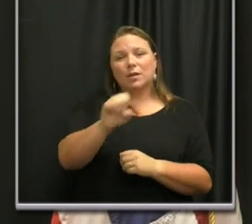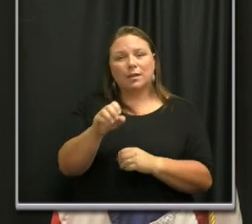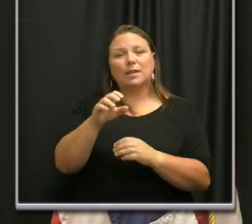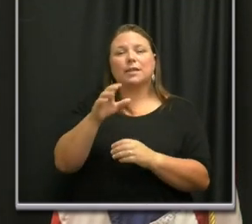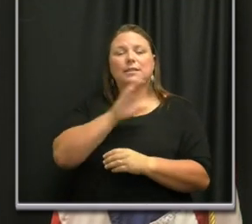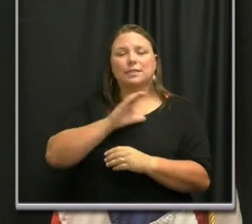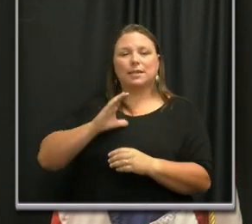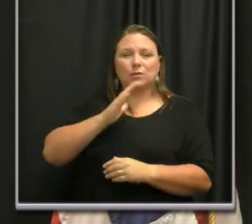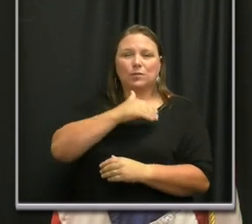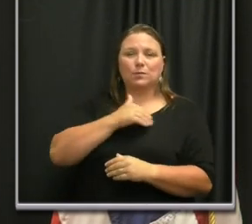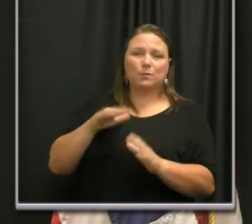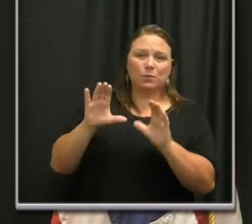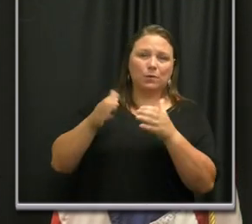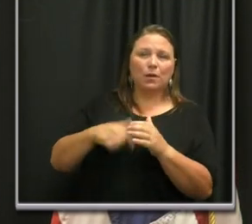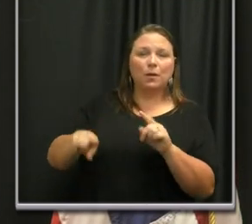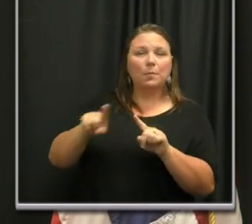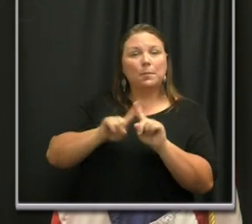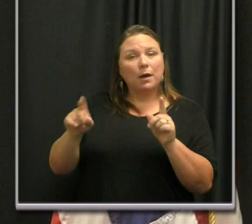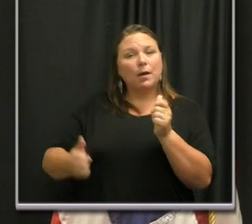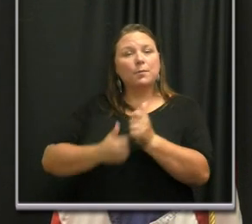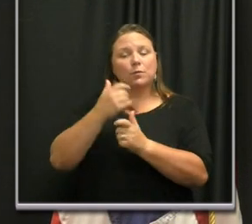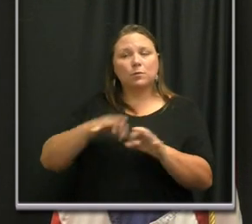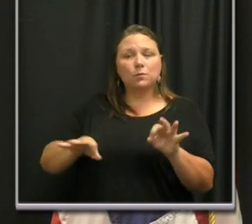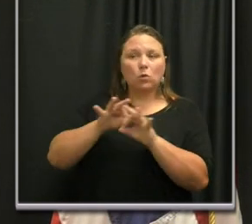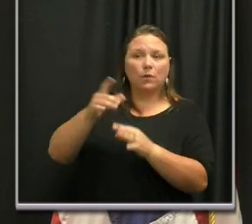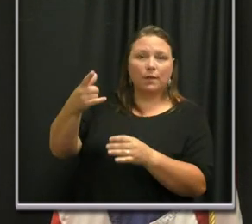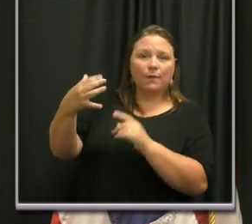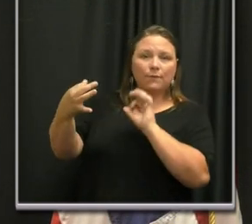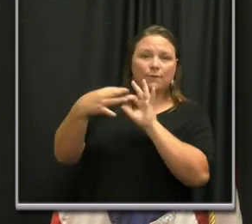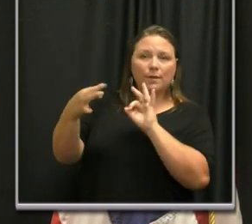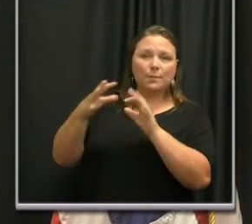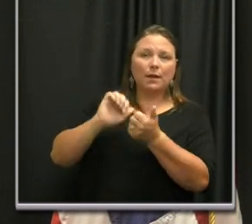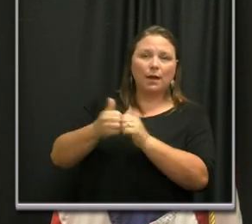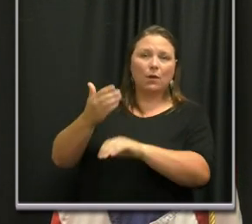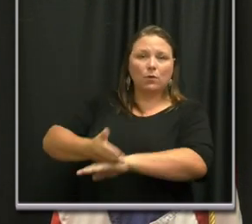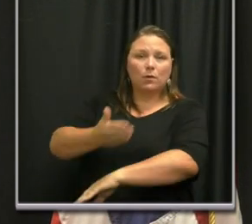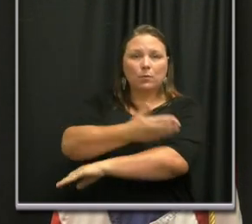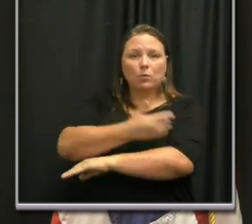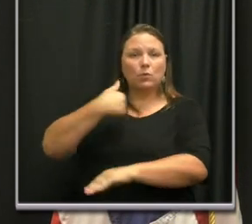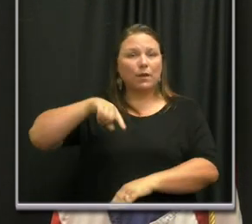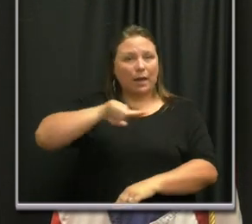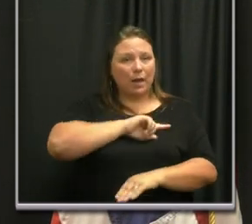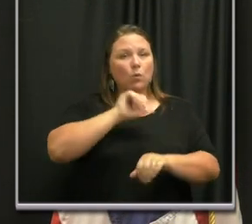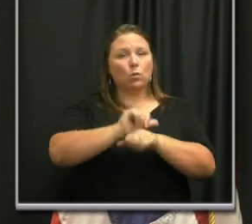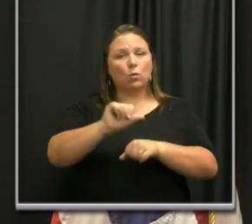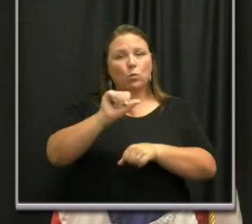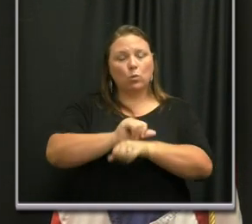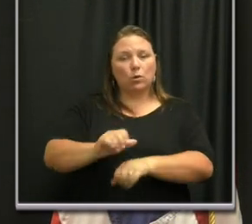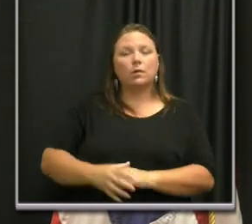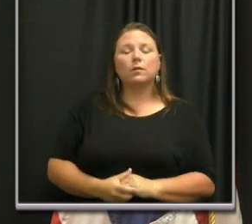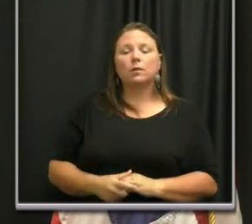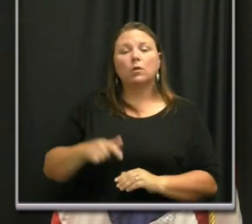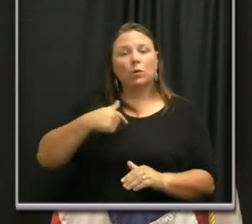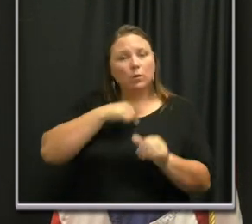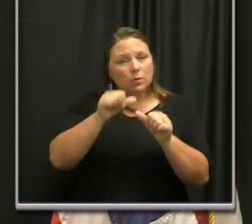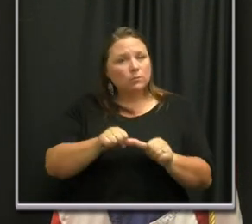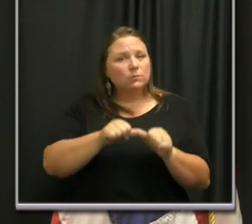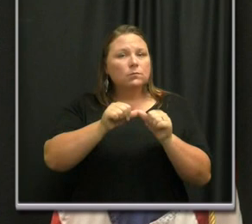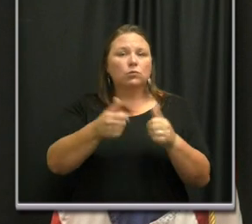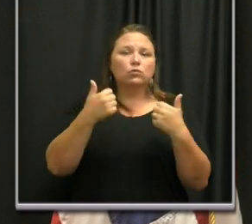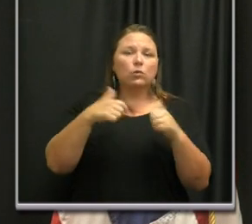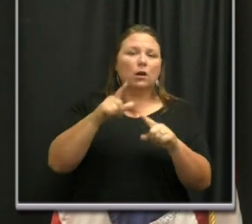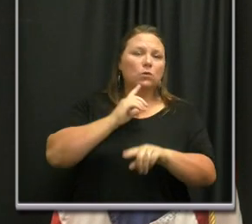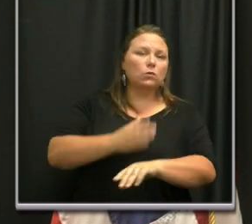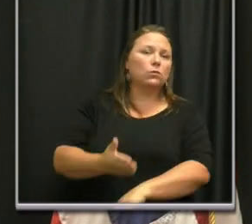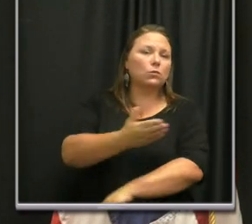update them. But most importantly, to get feedback from them on ways to improve our efforts. We're constantly looking for ways to improve